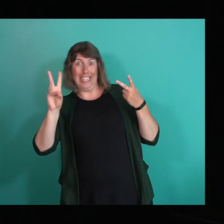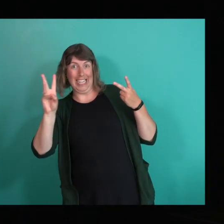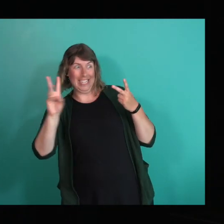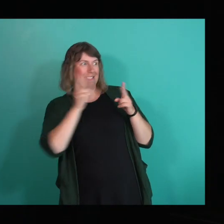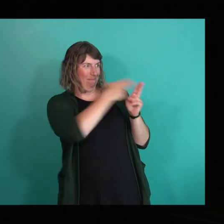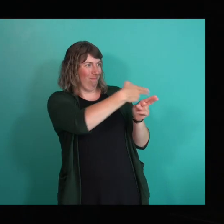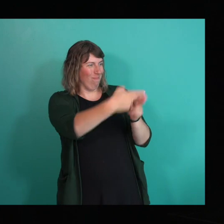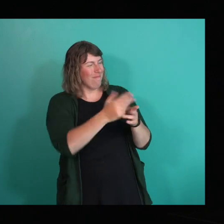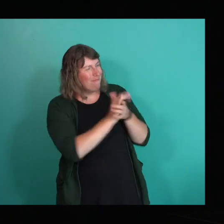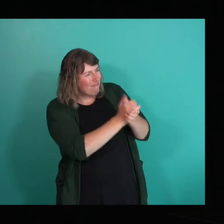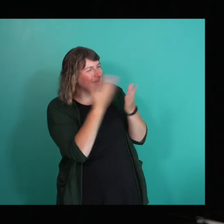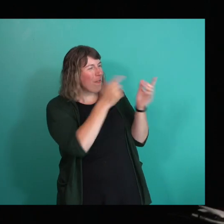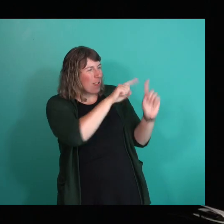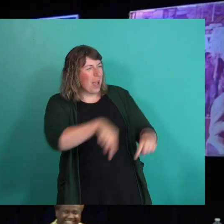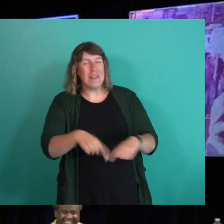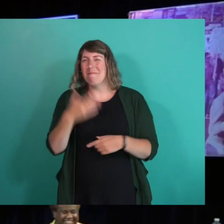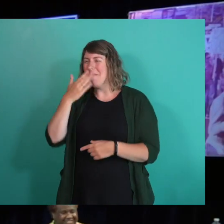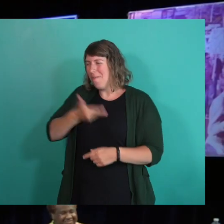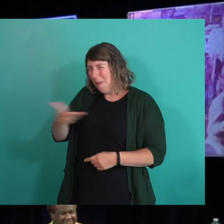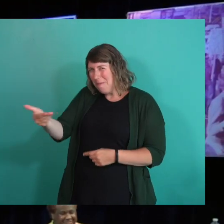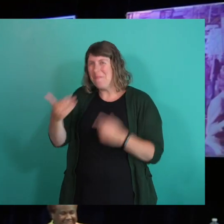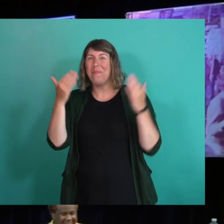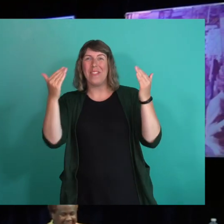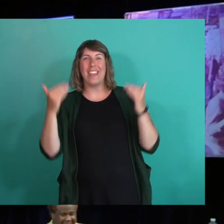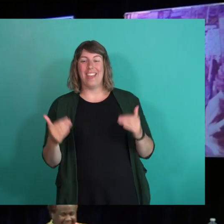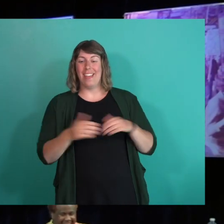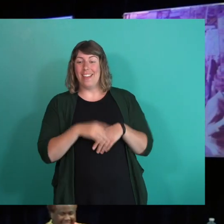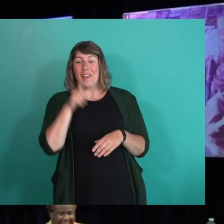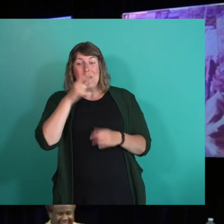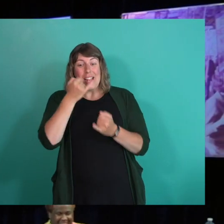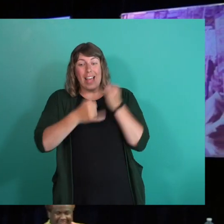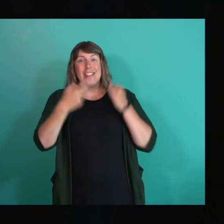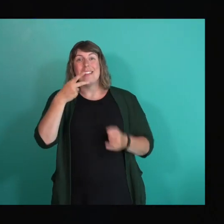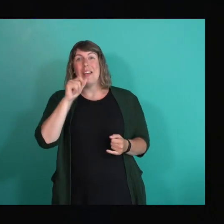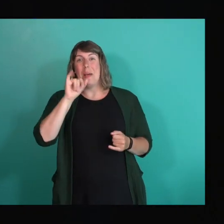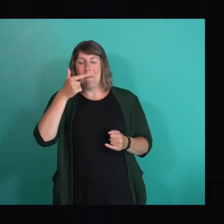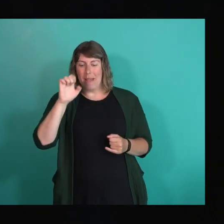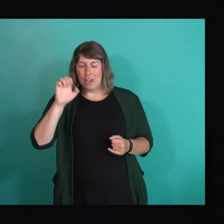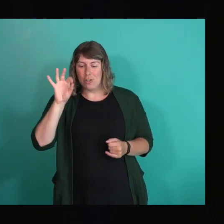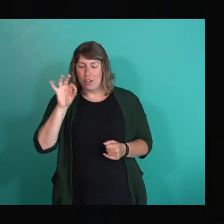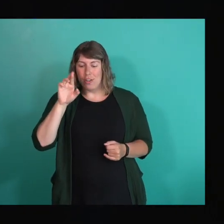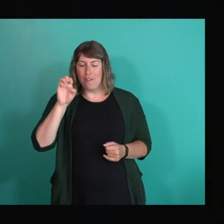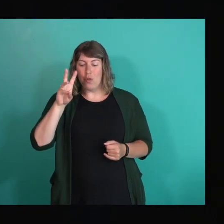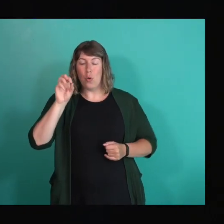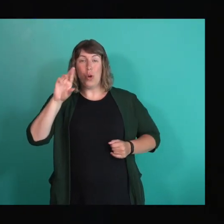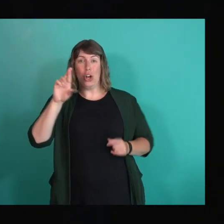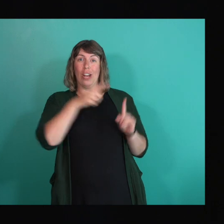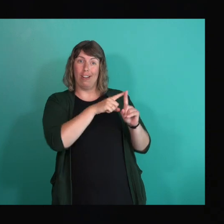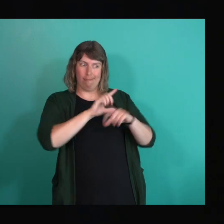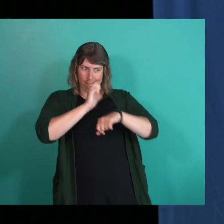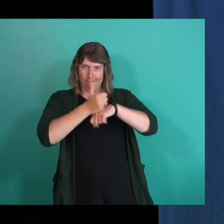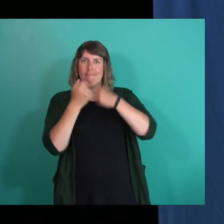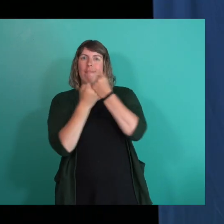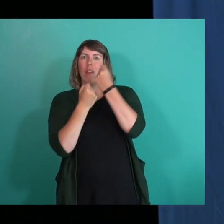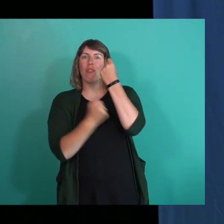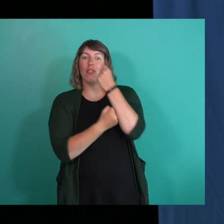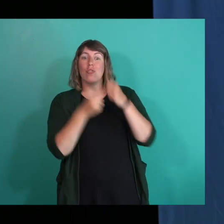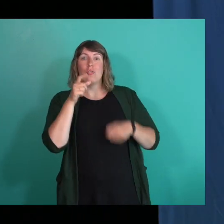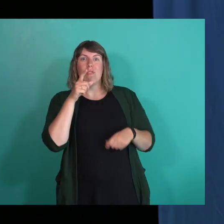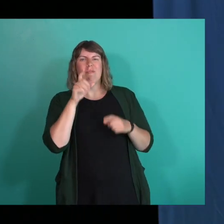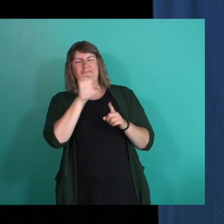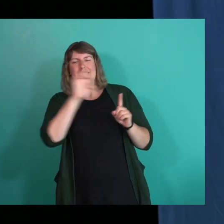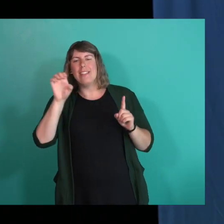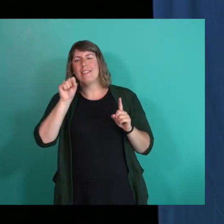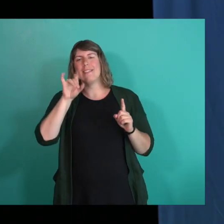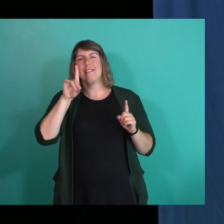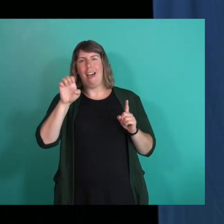Thank you for being here. for having me. And we also have Paige Frewer, who is the co-founder and operator of Eastside